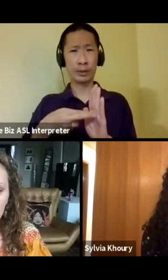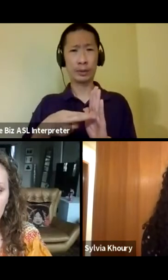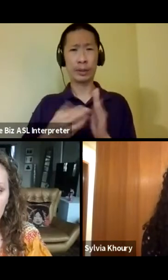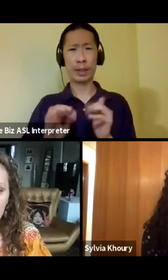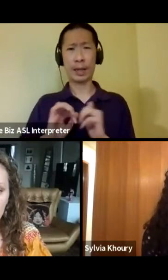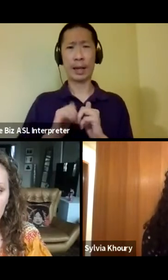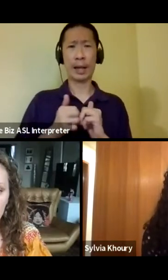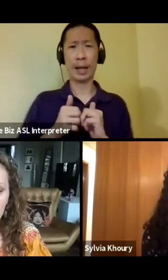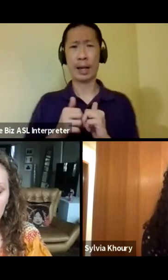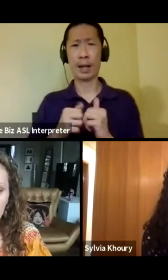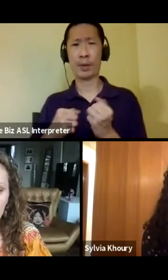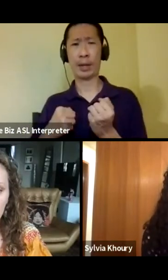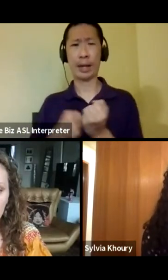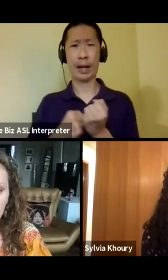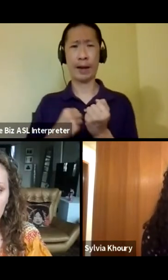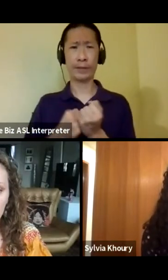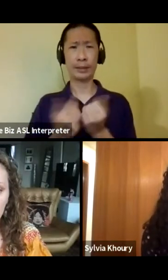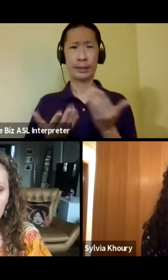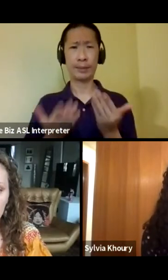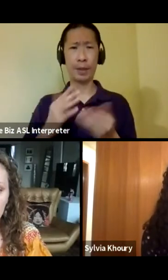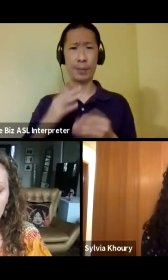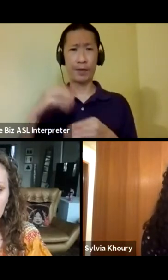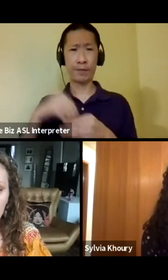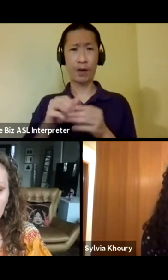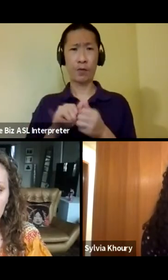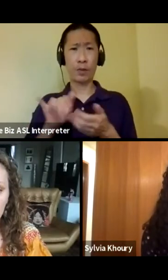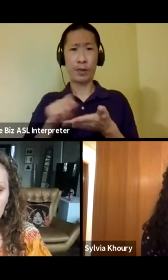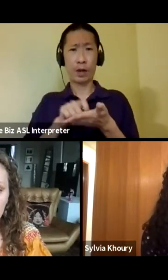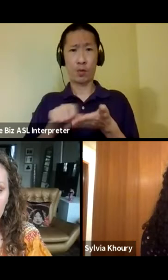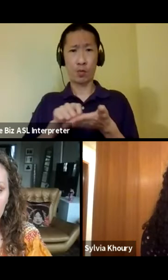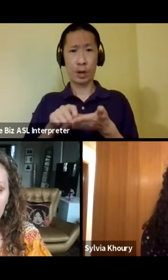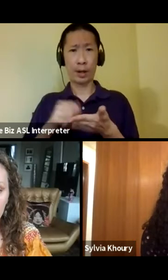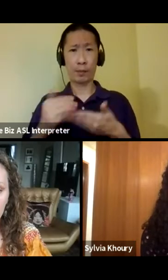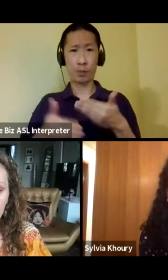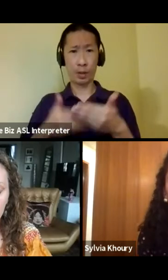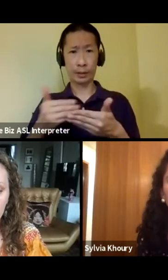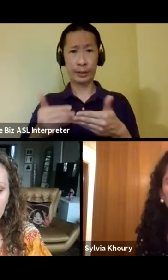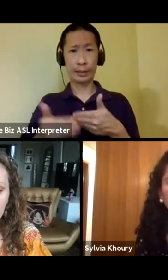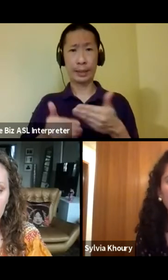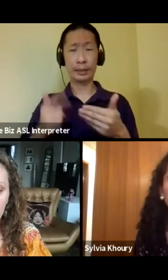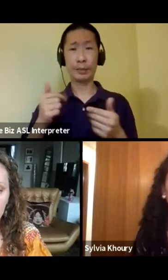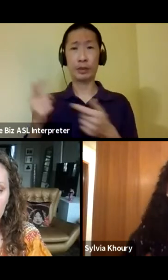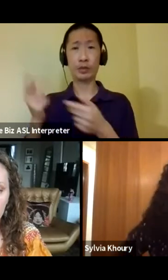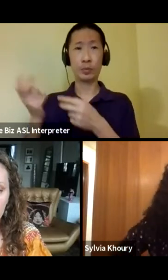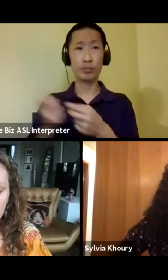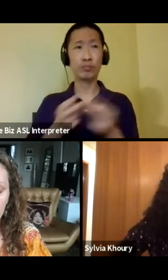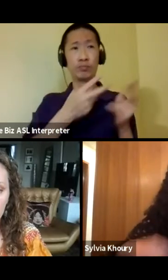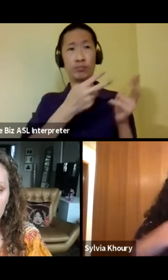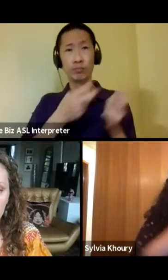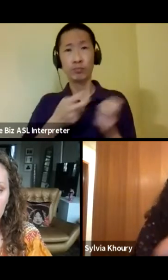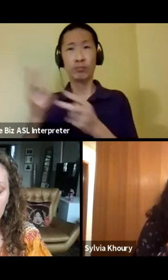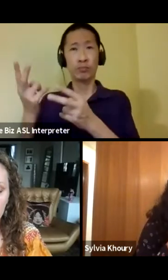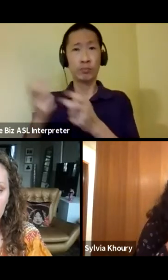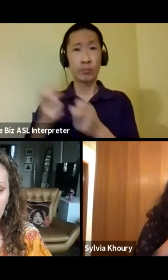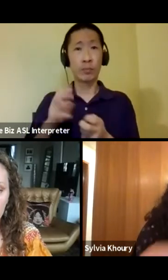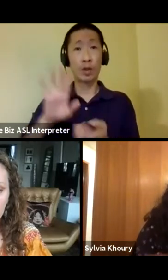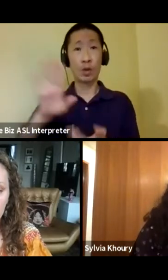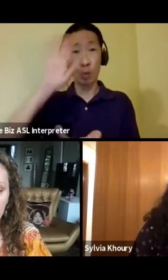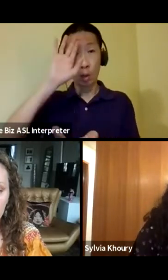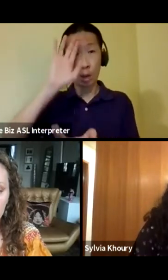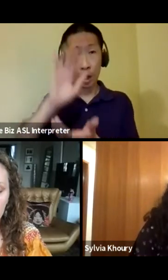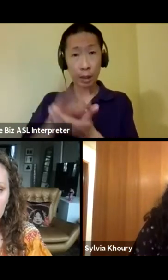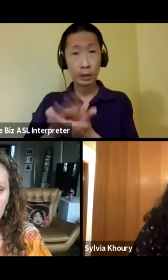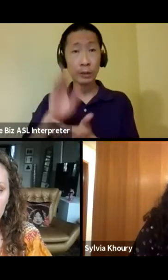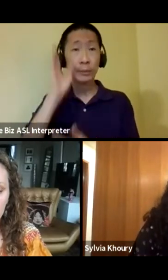how advocacy might have been a part of that writing process because you were drawing from this, your husband's experience